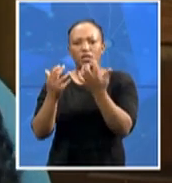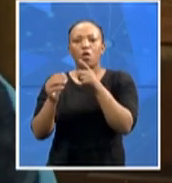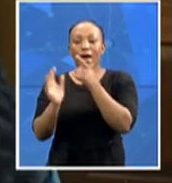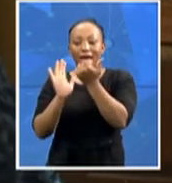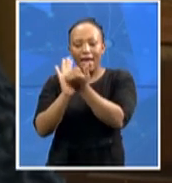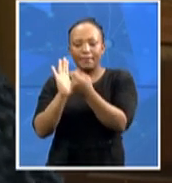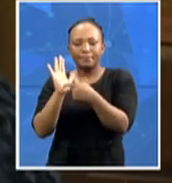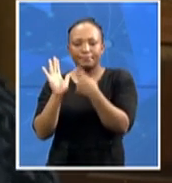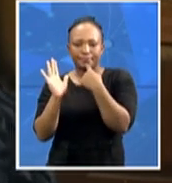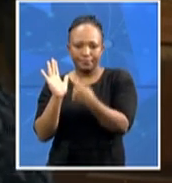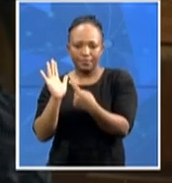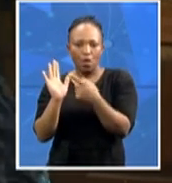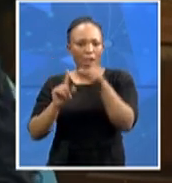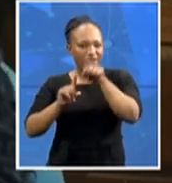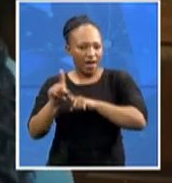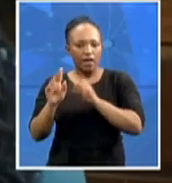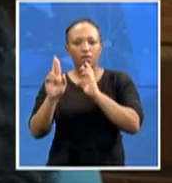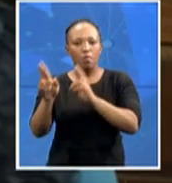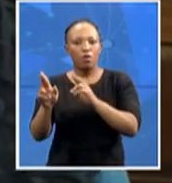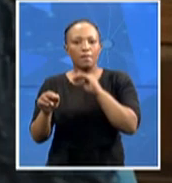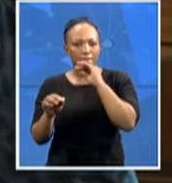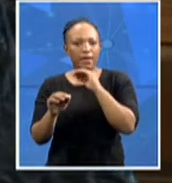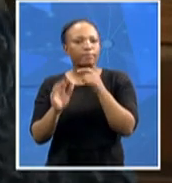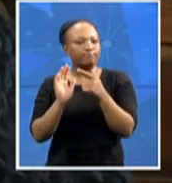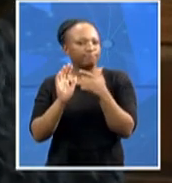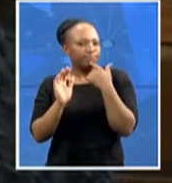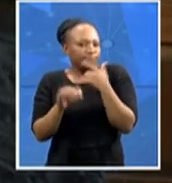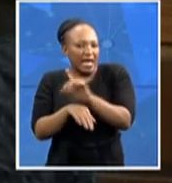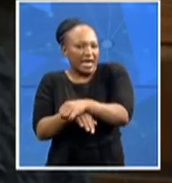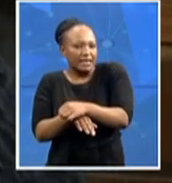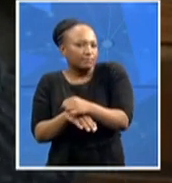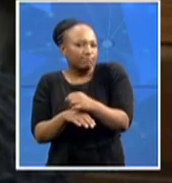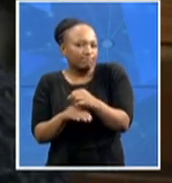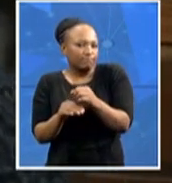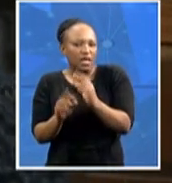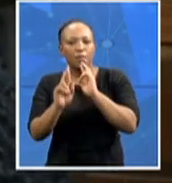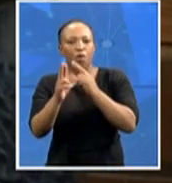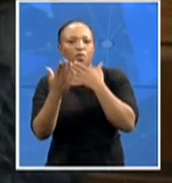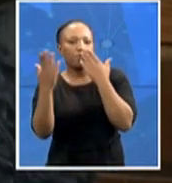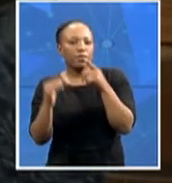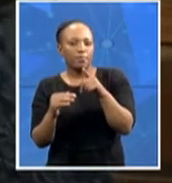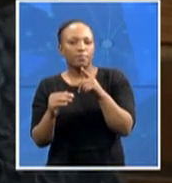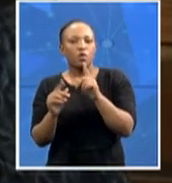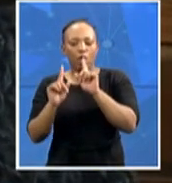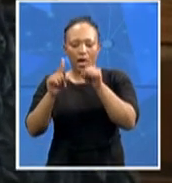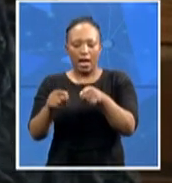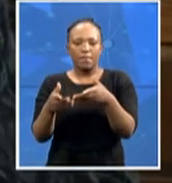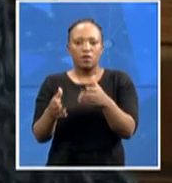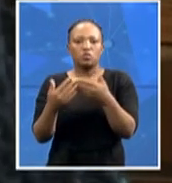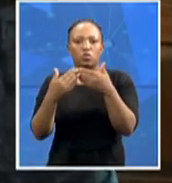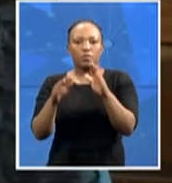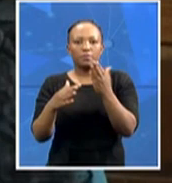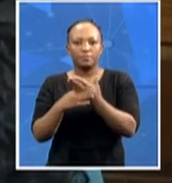was gross negligence. And so that is what we have come here to do. And we are aware that the SIU is currently investigating.